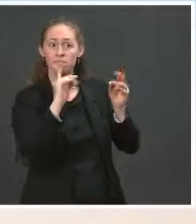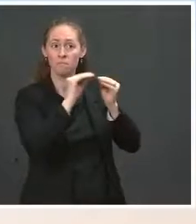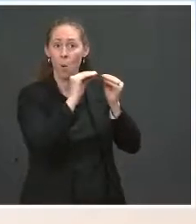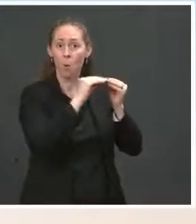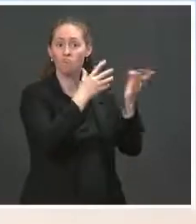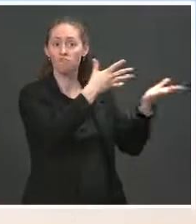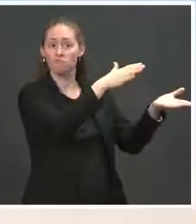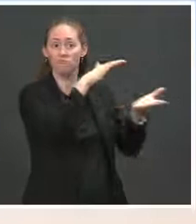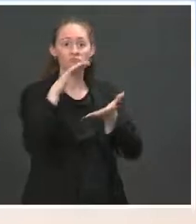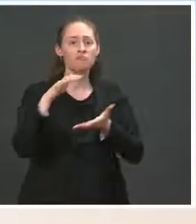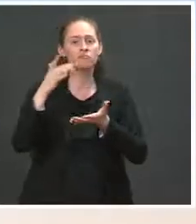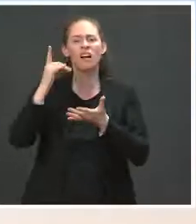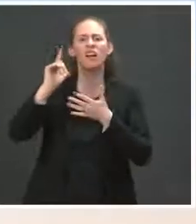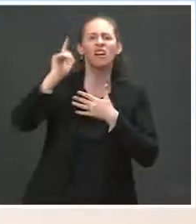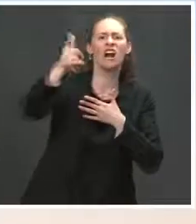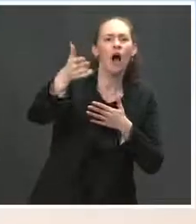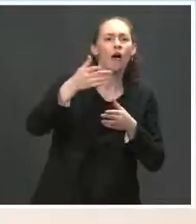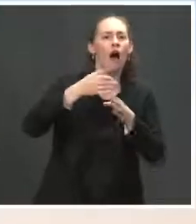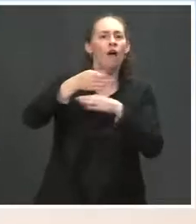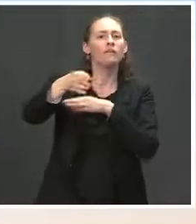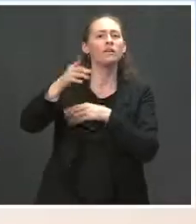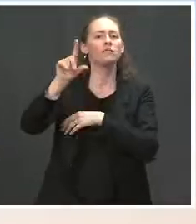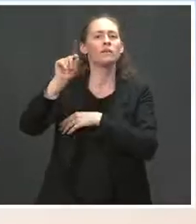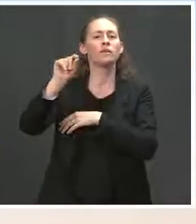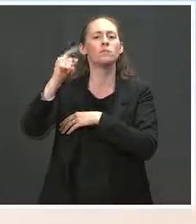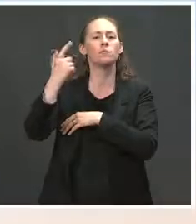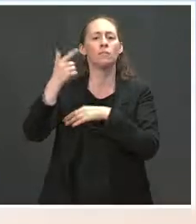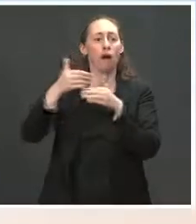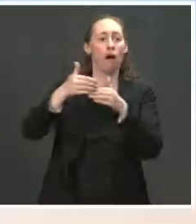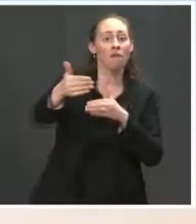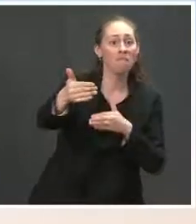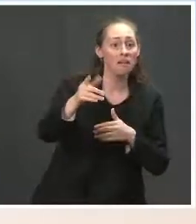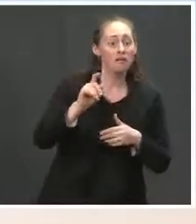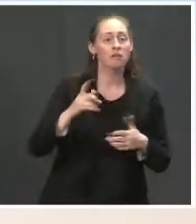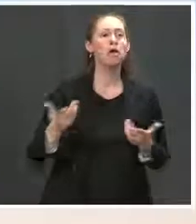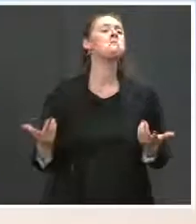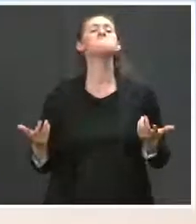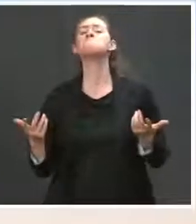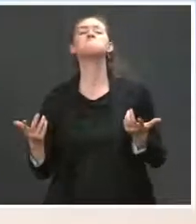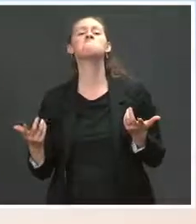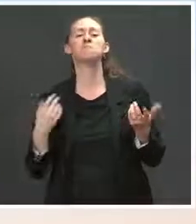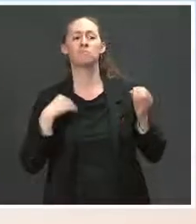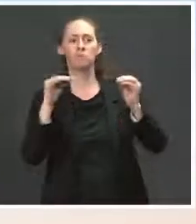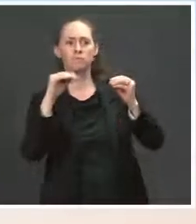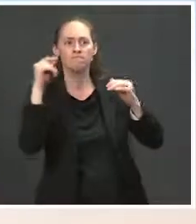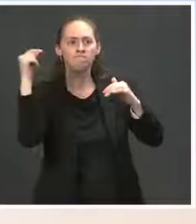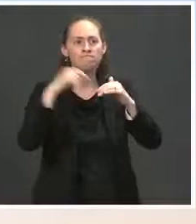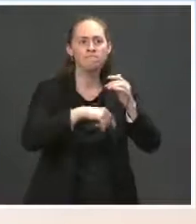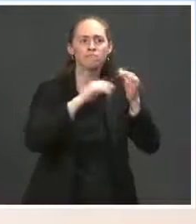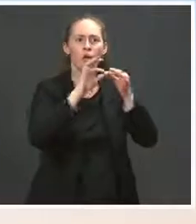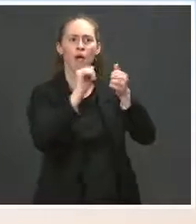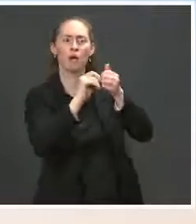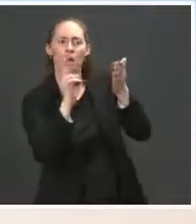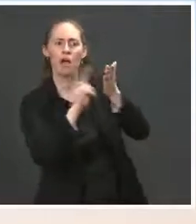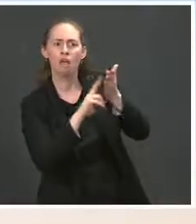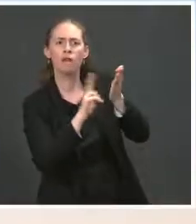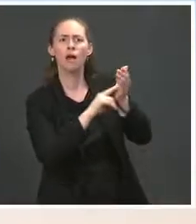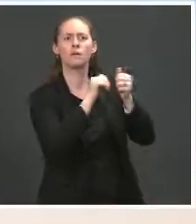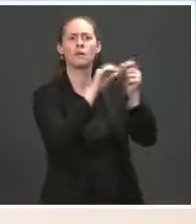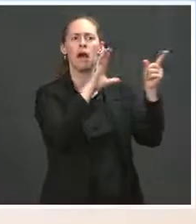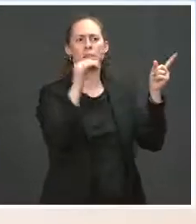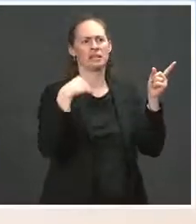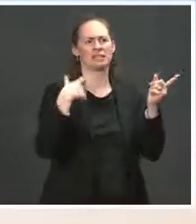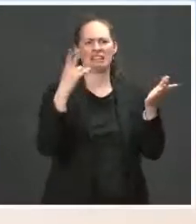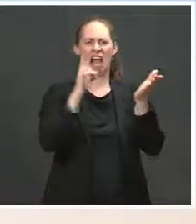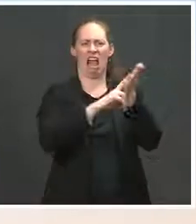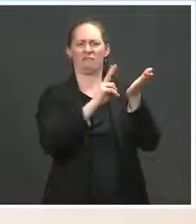I don't have anything about I'm not going to be able to read out at any point any contract discussions with any vaccine supplier. I can assure you, having